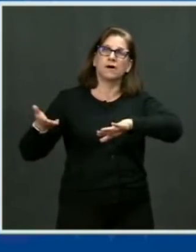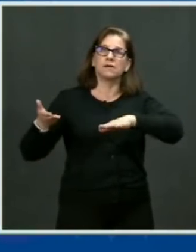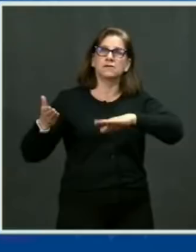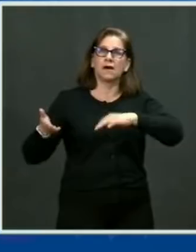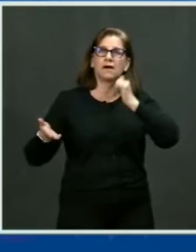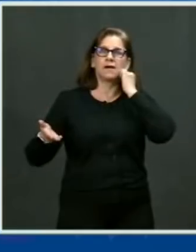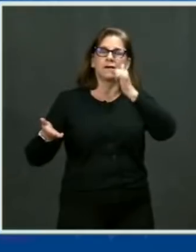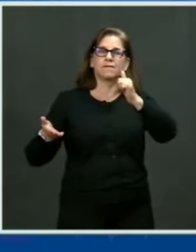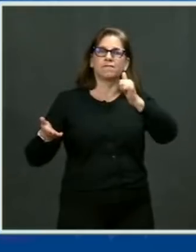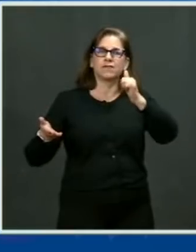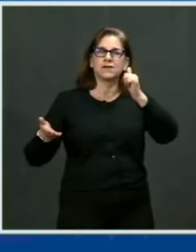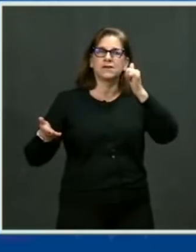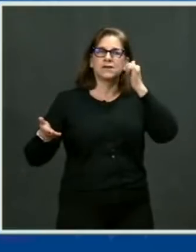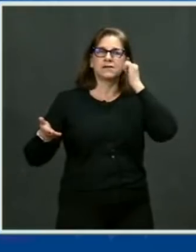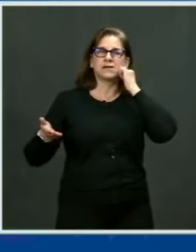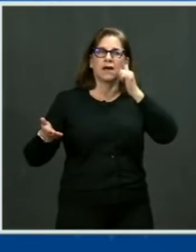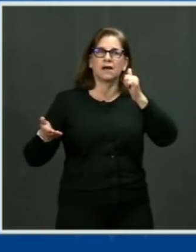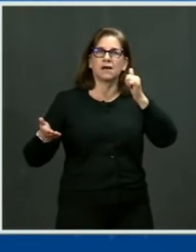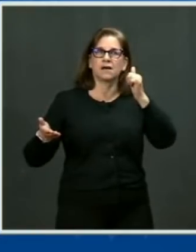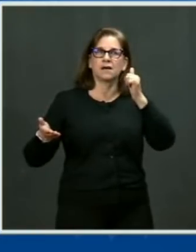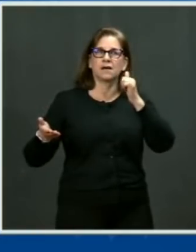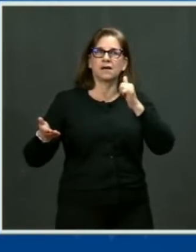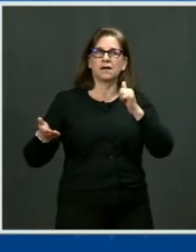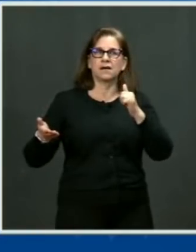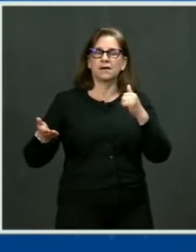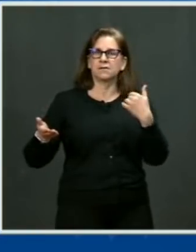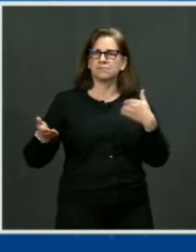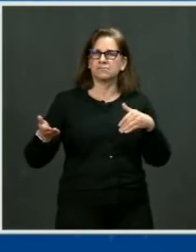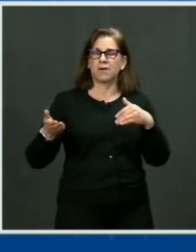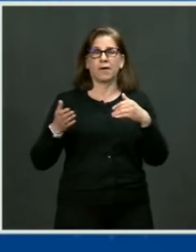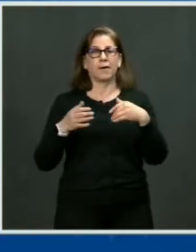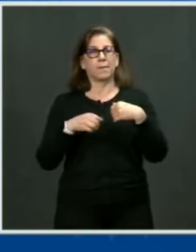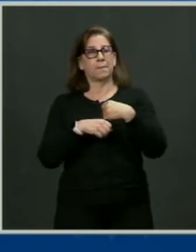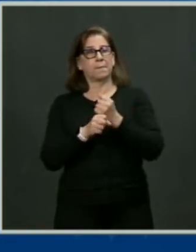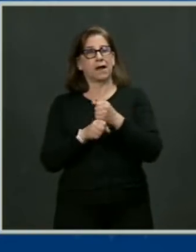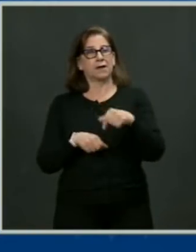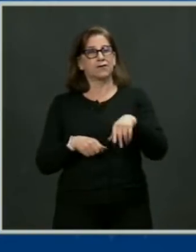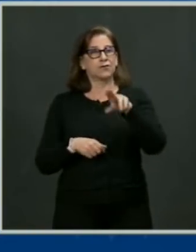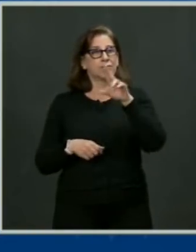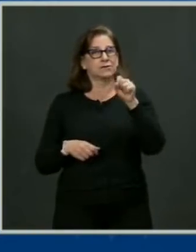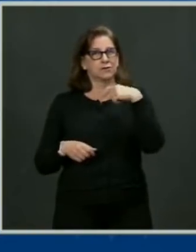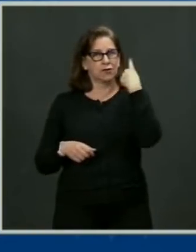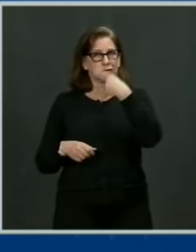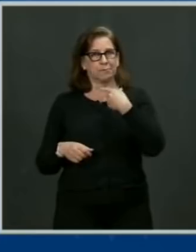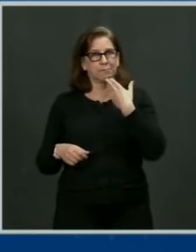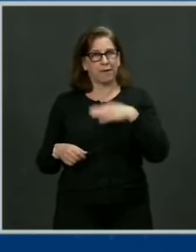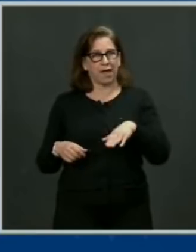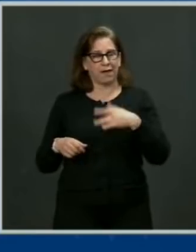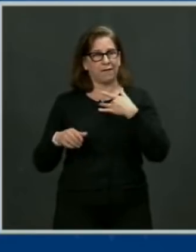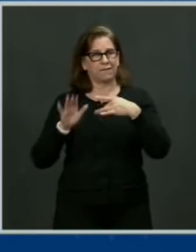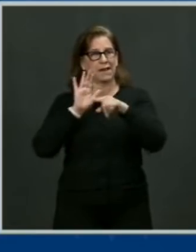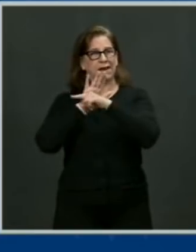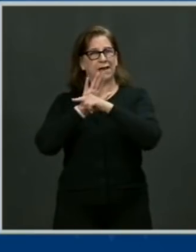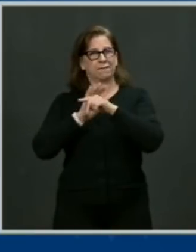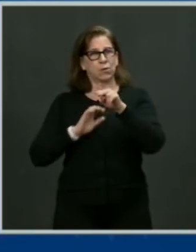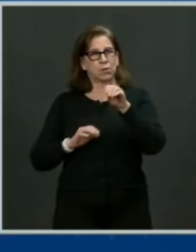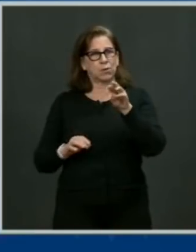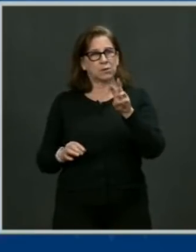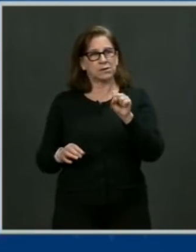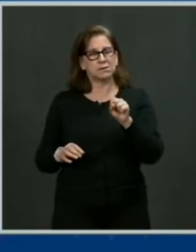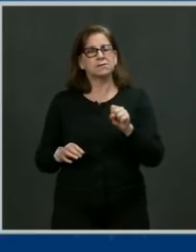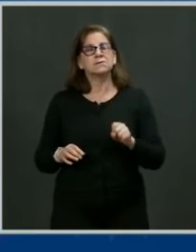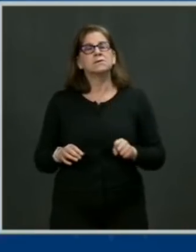blemish on our character as a nation. Let me say to all of you, God bless you, but most importantly, the memory